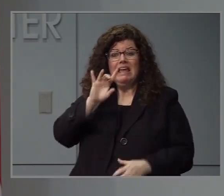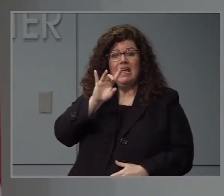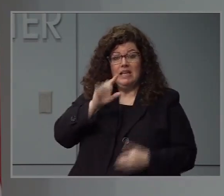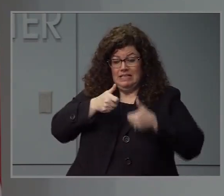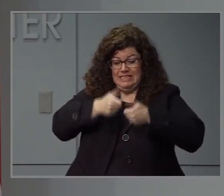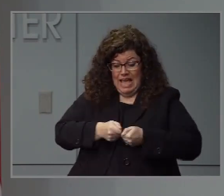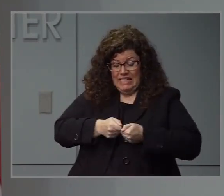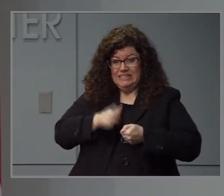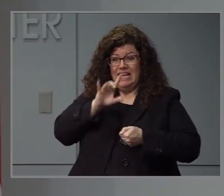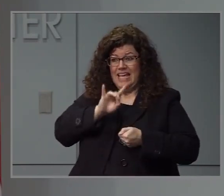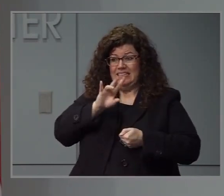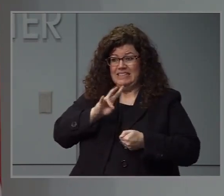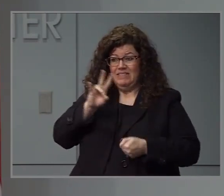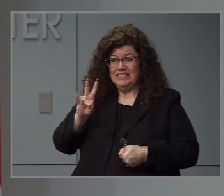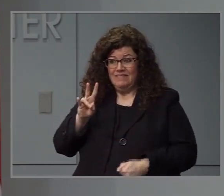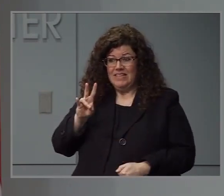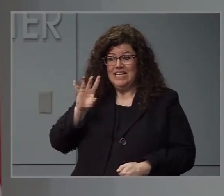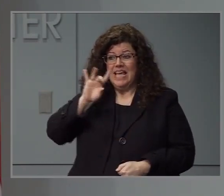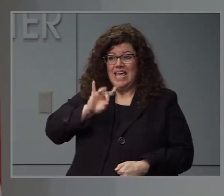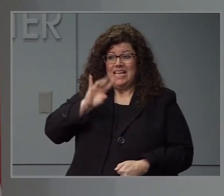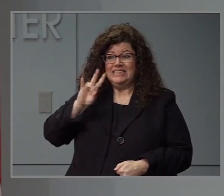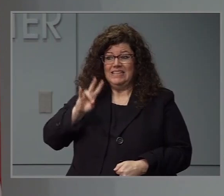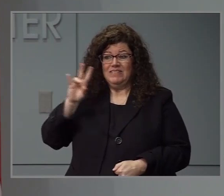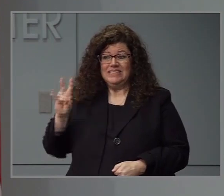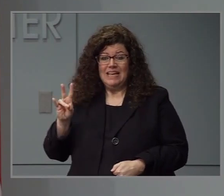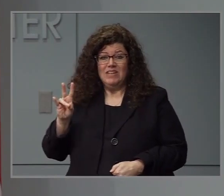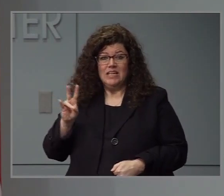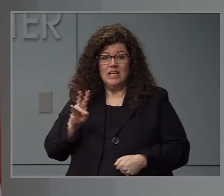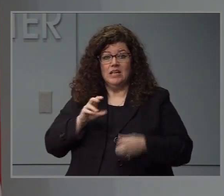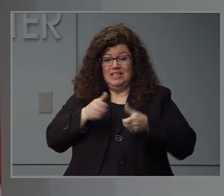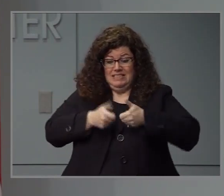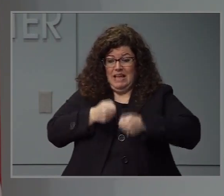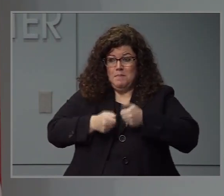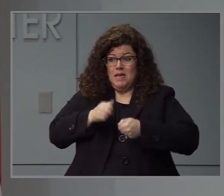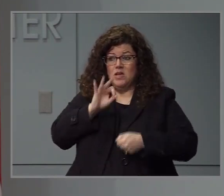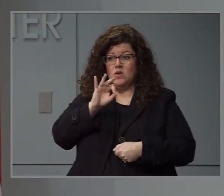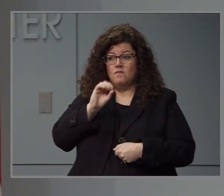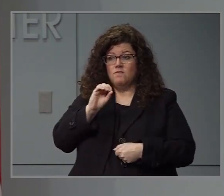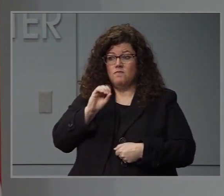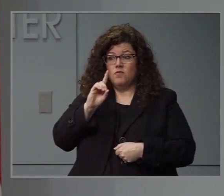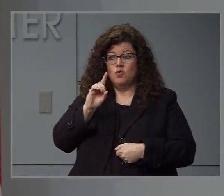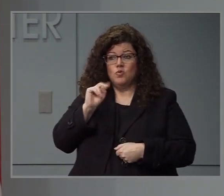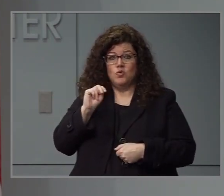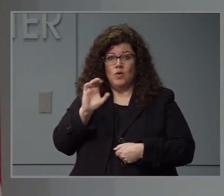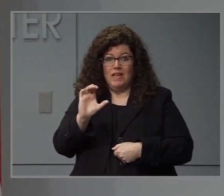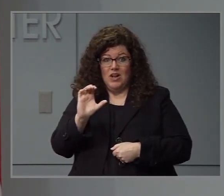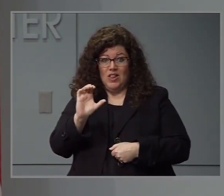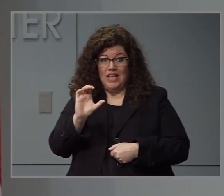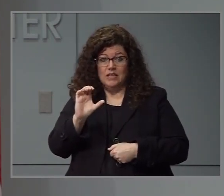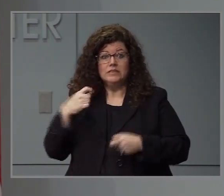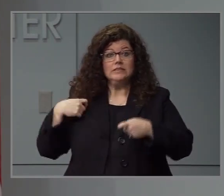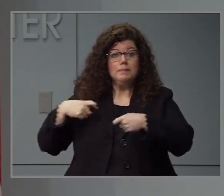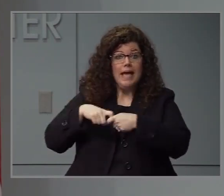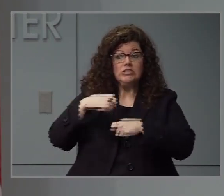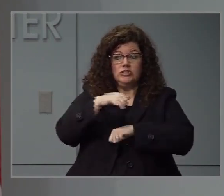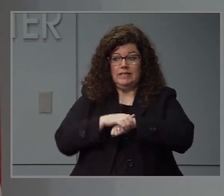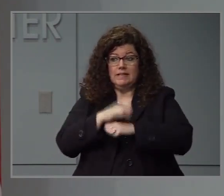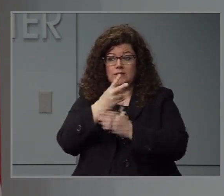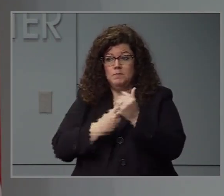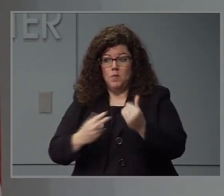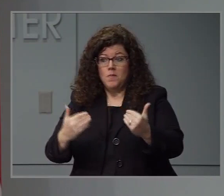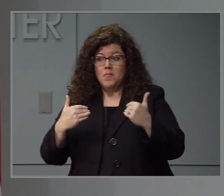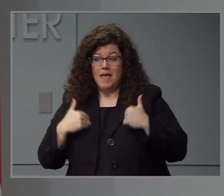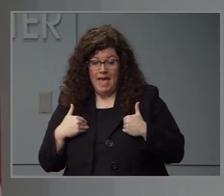-877 to locate nearby meal sites. And the food texting service is also available in Spanish